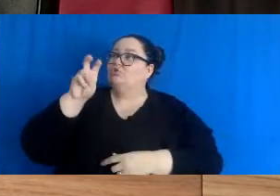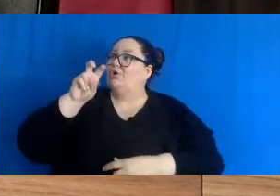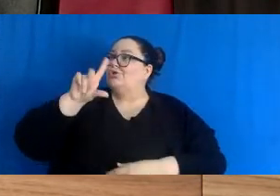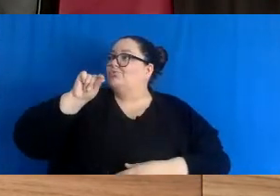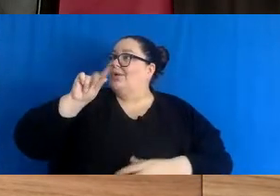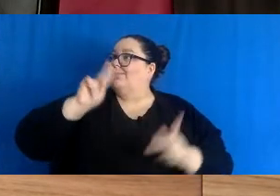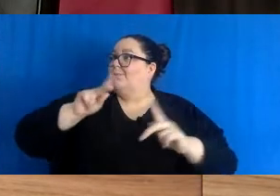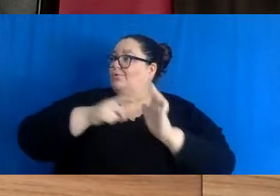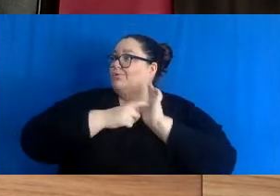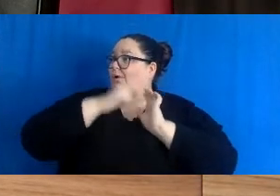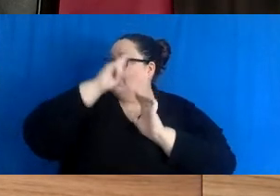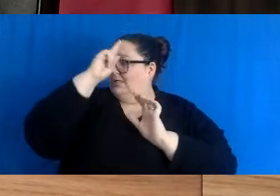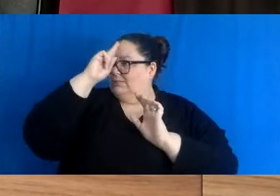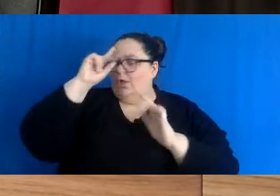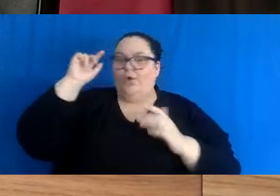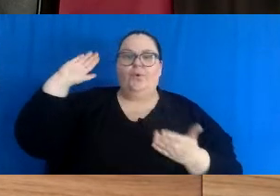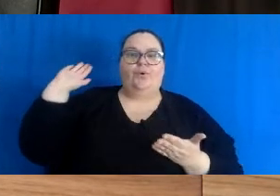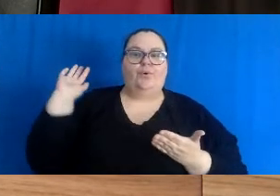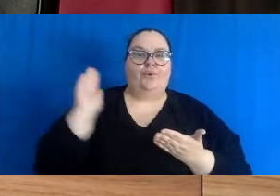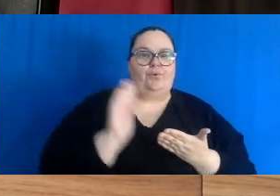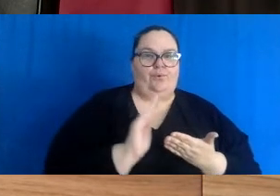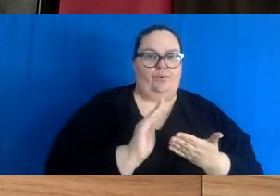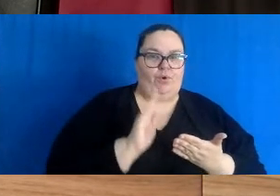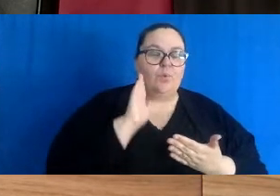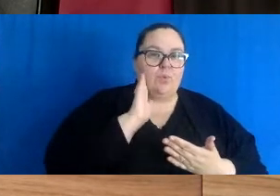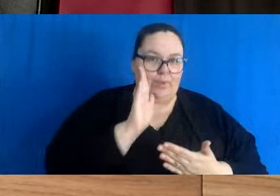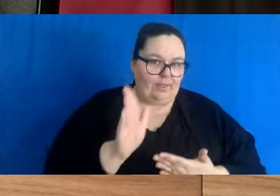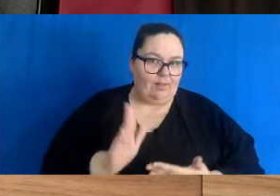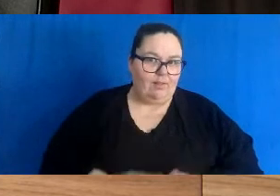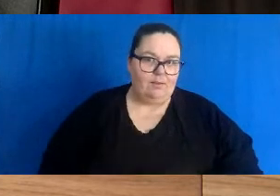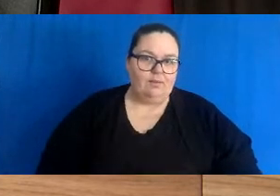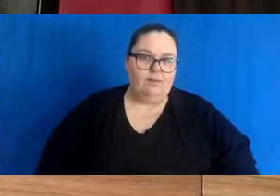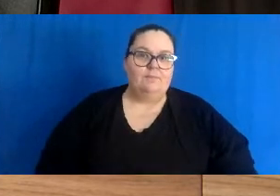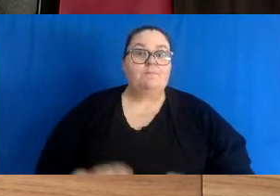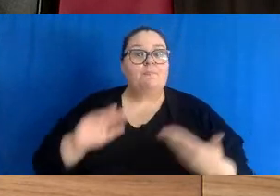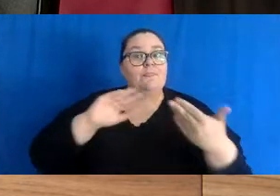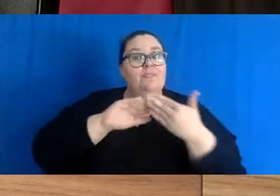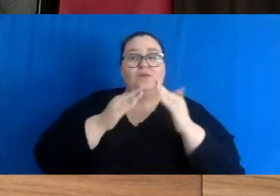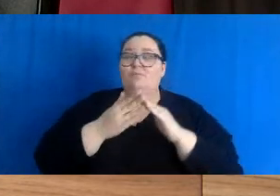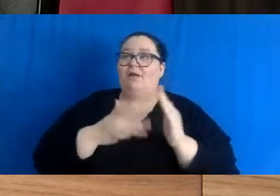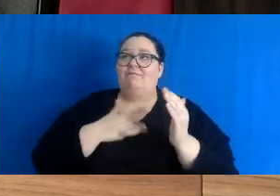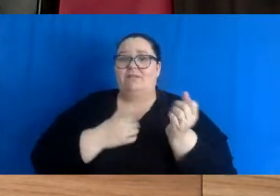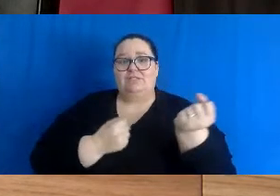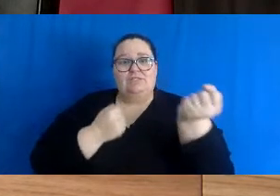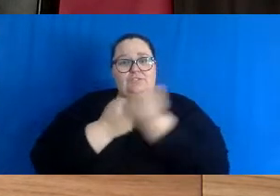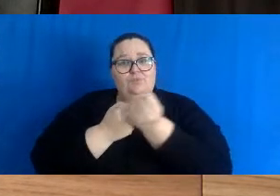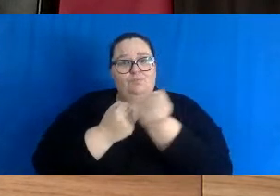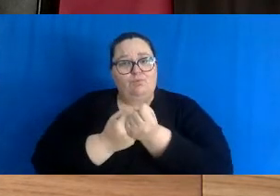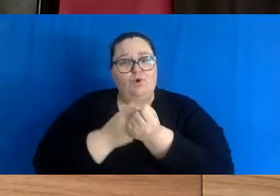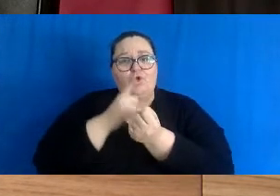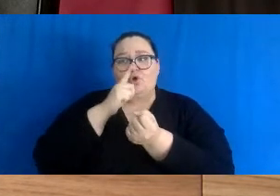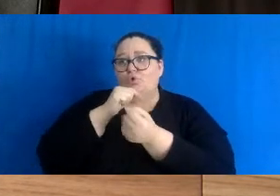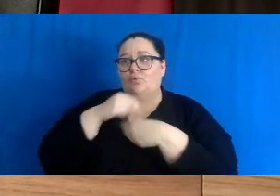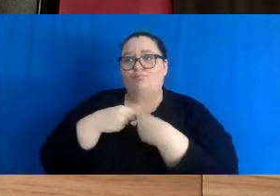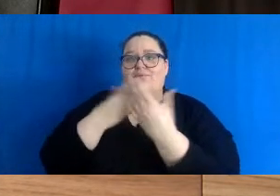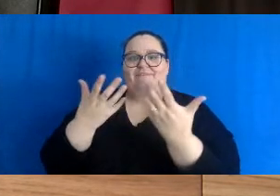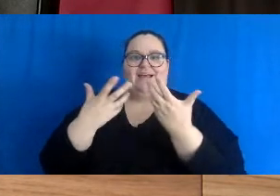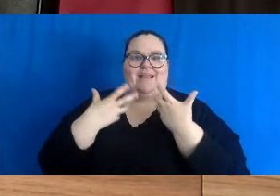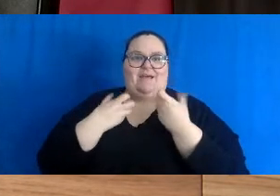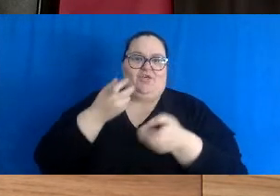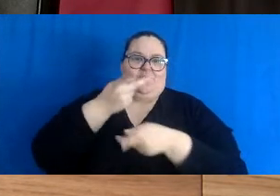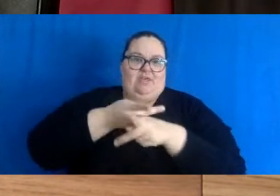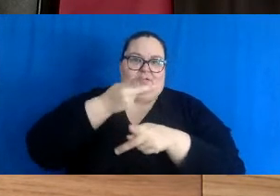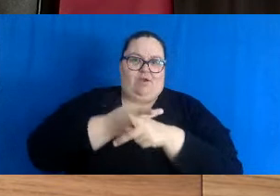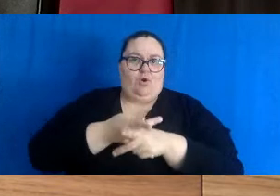And so I really believe that our community will be behind us as health care givers so that we can look after New